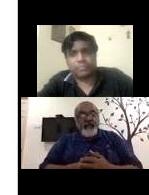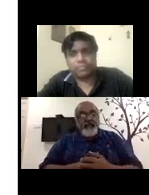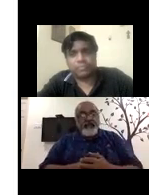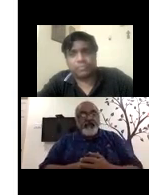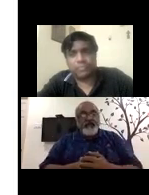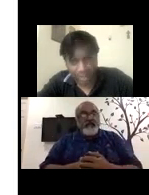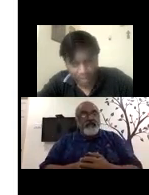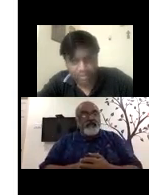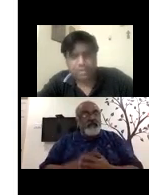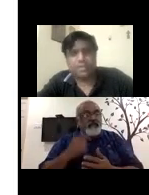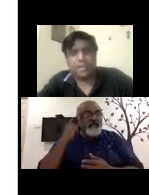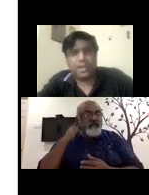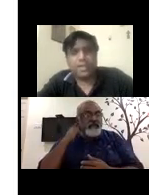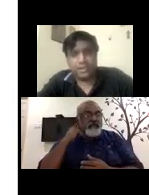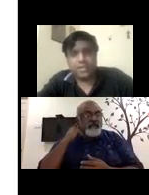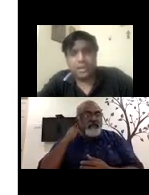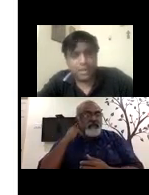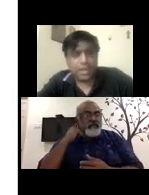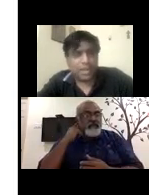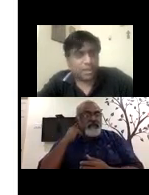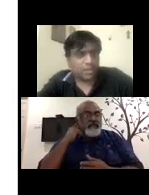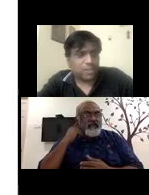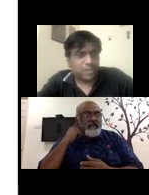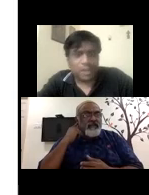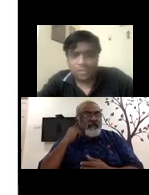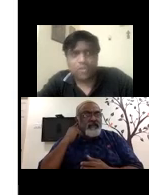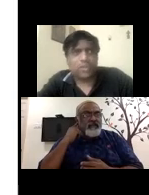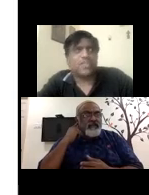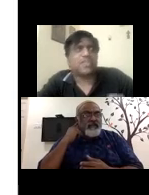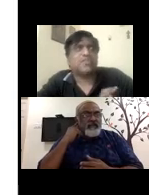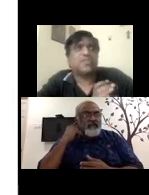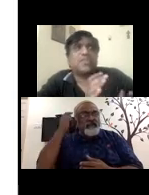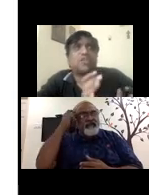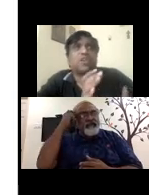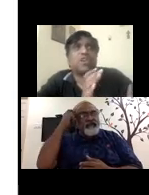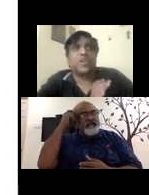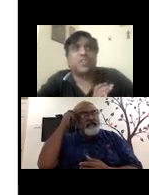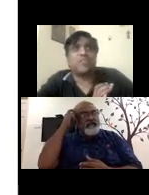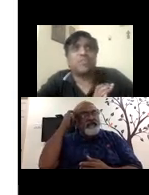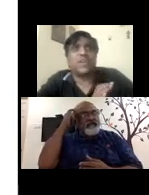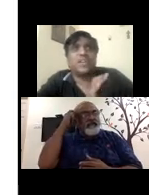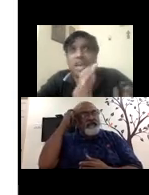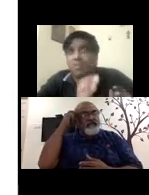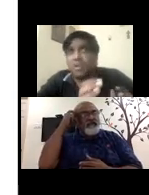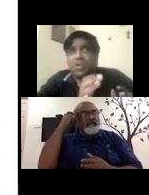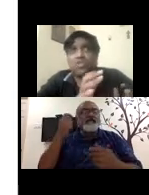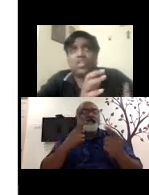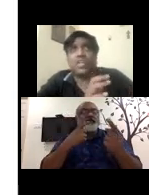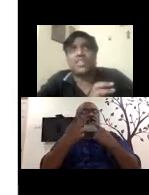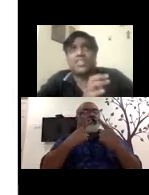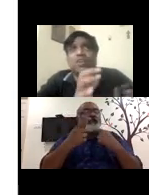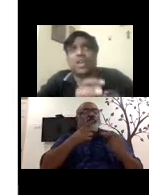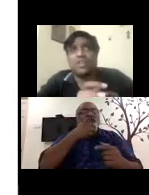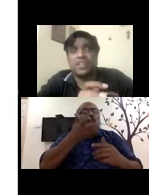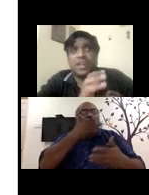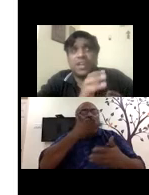provide, we provide that. Yeah, absolutely. This, if this, you're talking to a training provider, I'm a counselor.